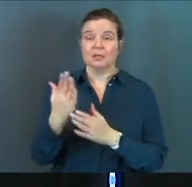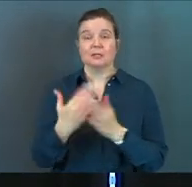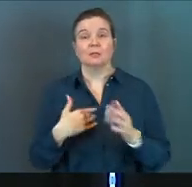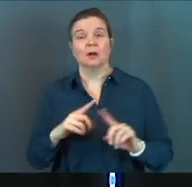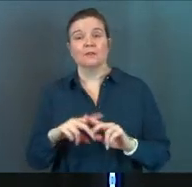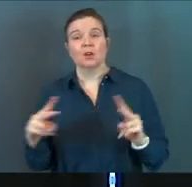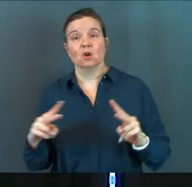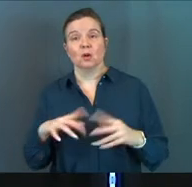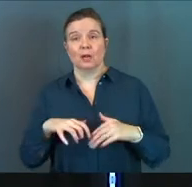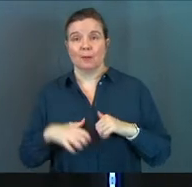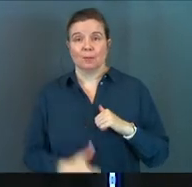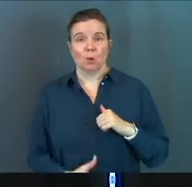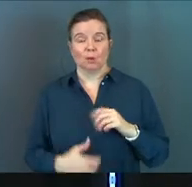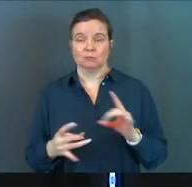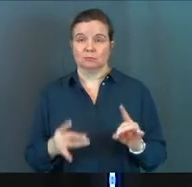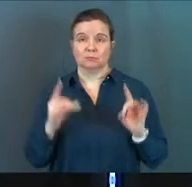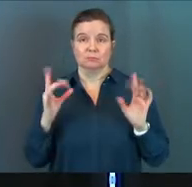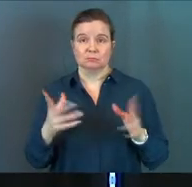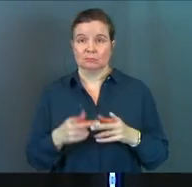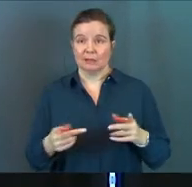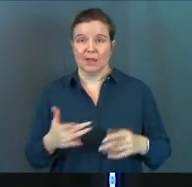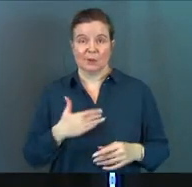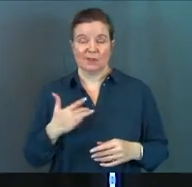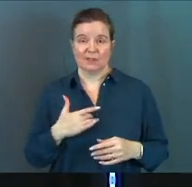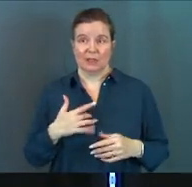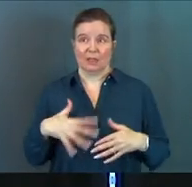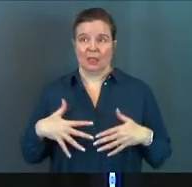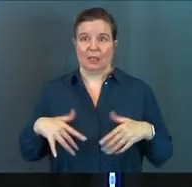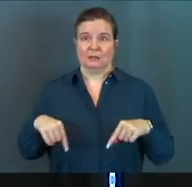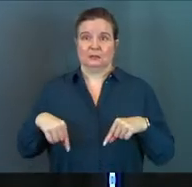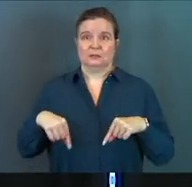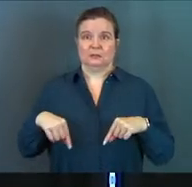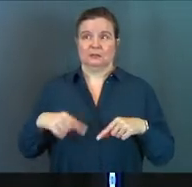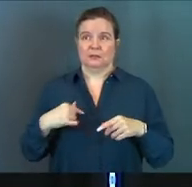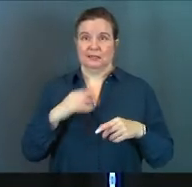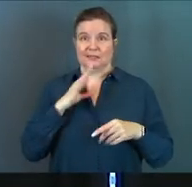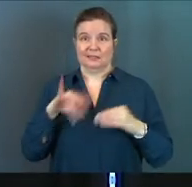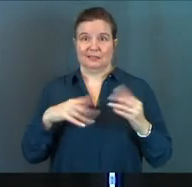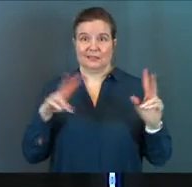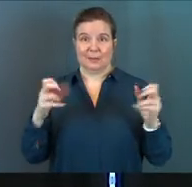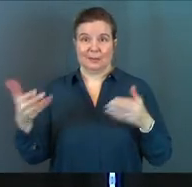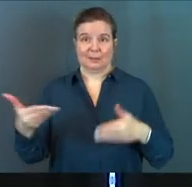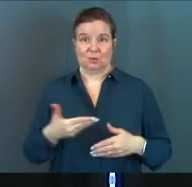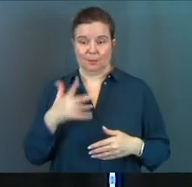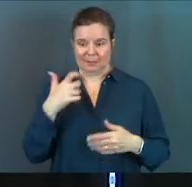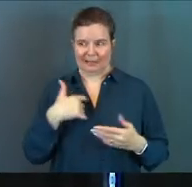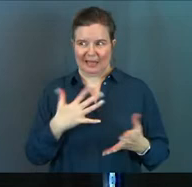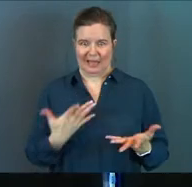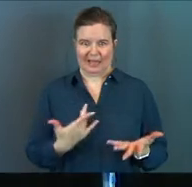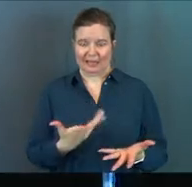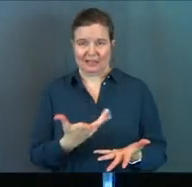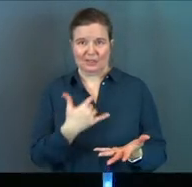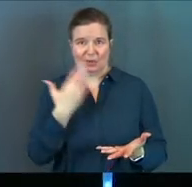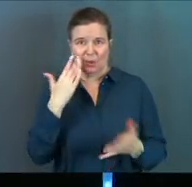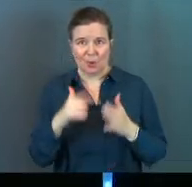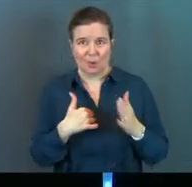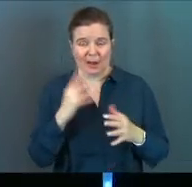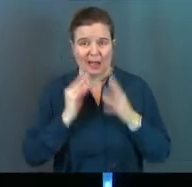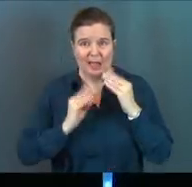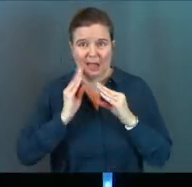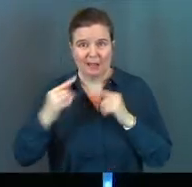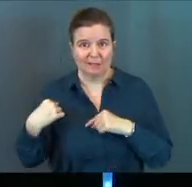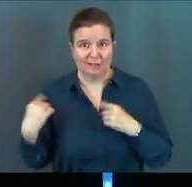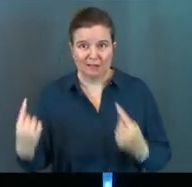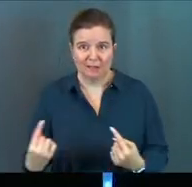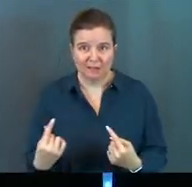coming from a very broken place. And we're feeling nervous already that this topic has been introduced because you're like, Pastor, you don't know what I've come